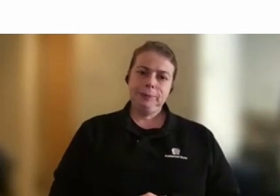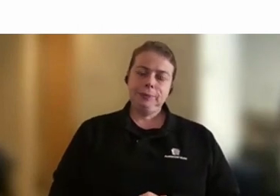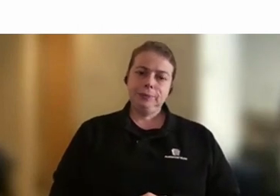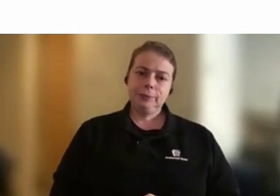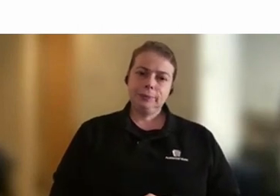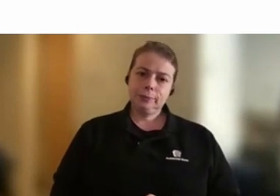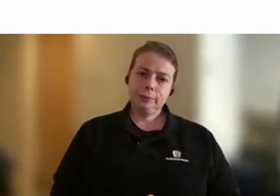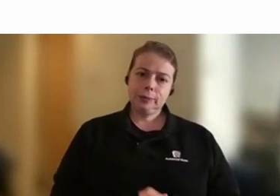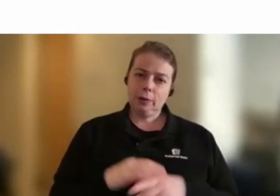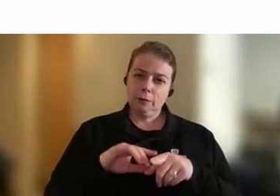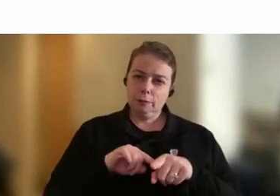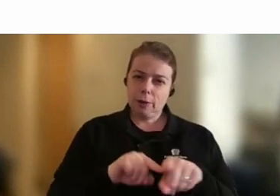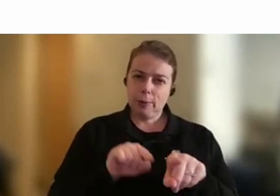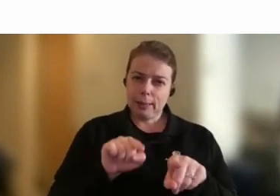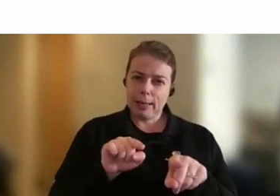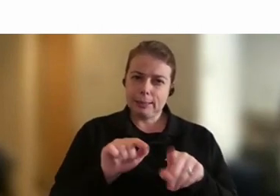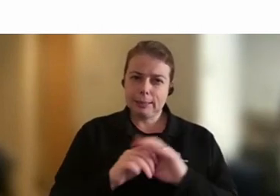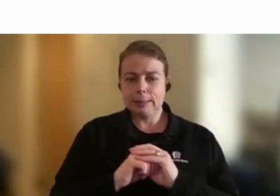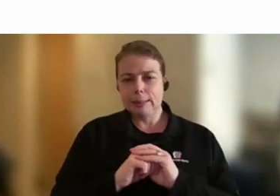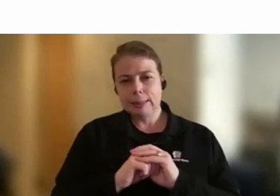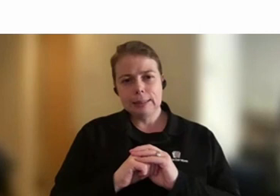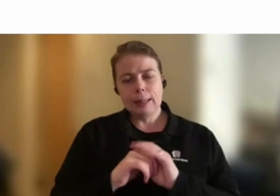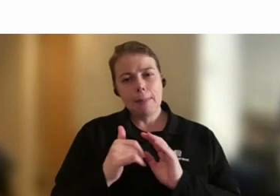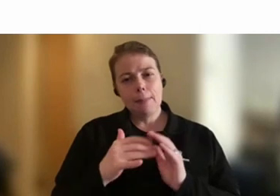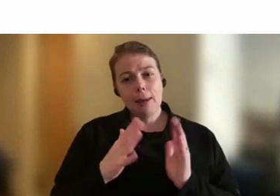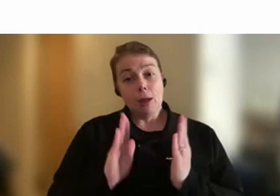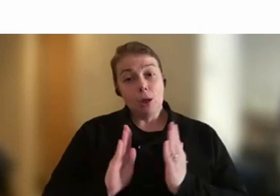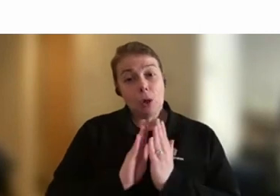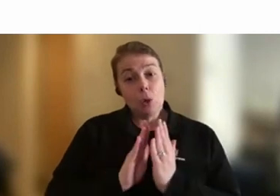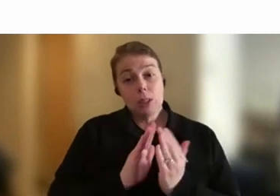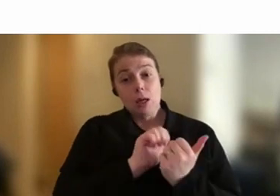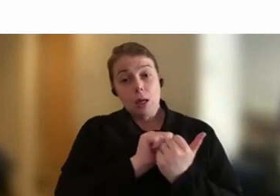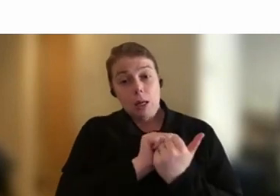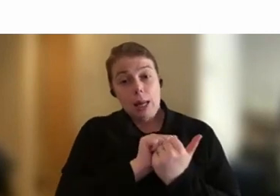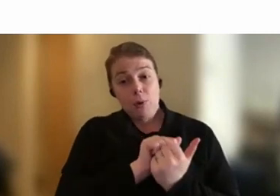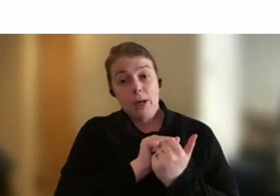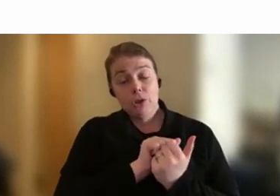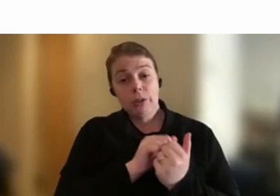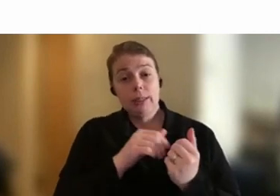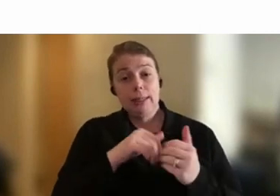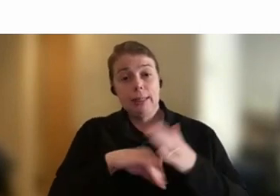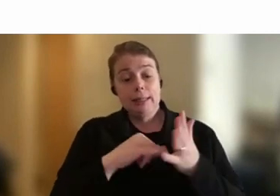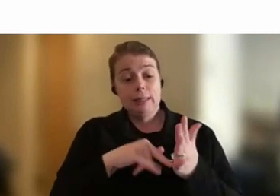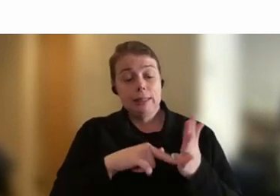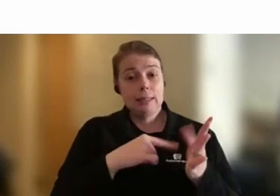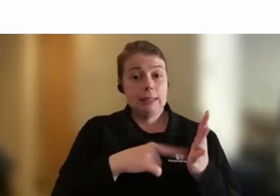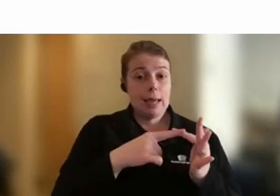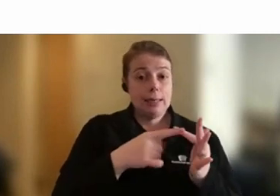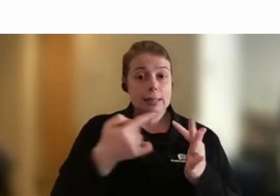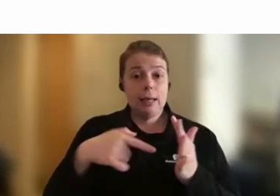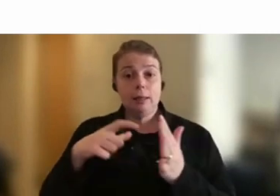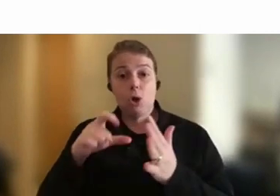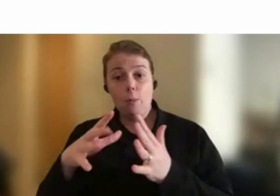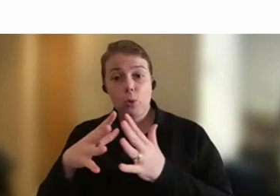closer collaboration between the state services and the Commonwealth services get